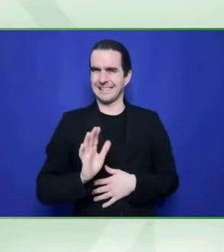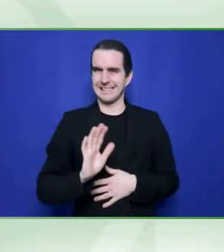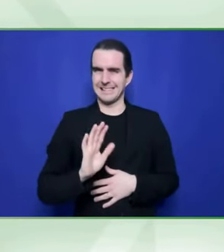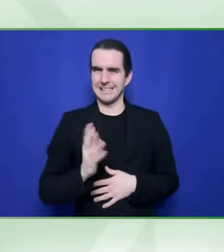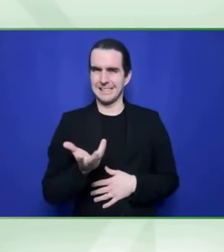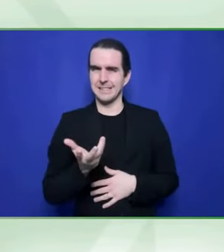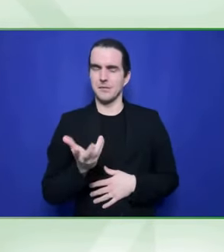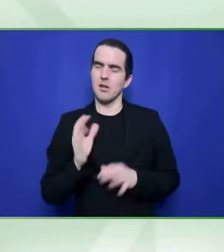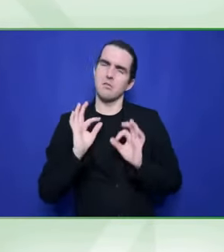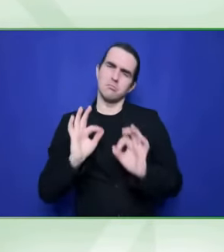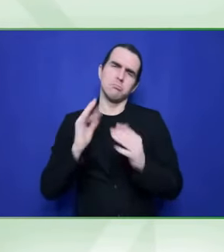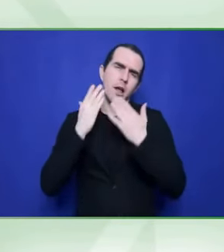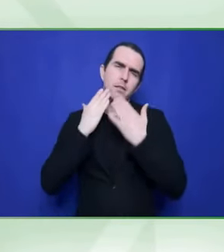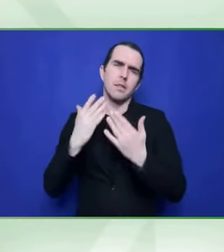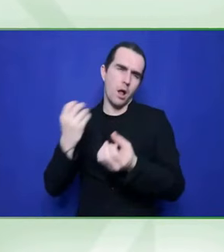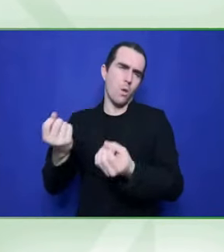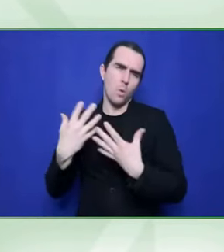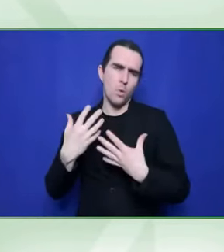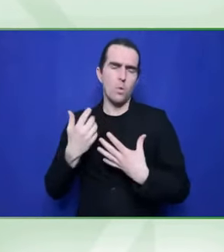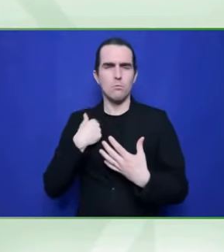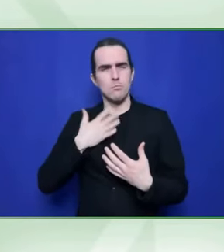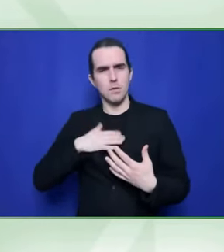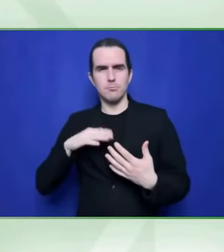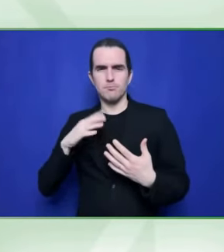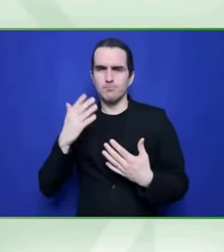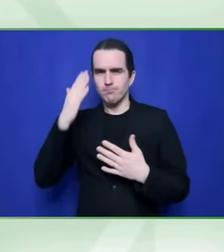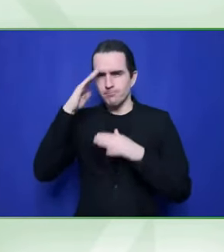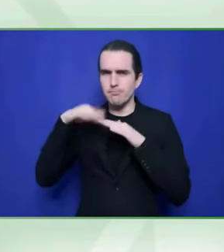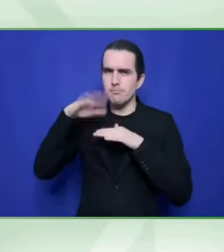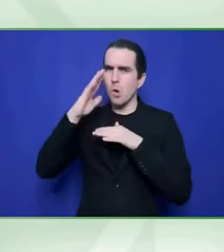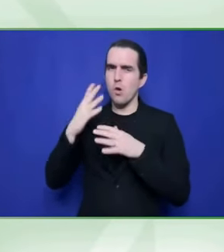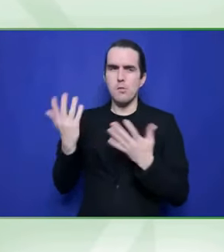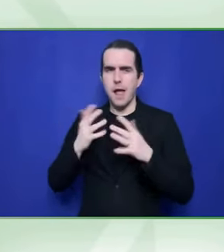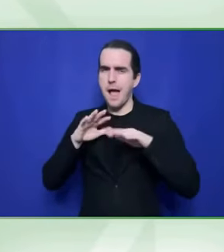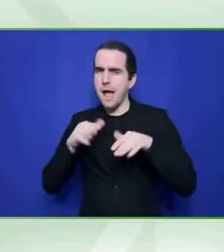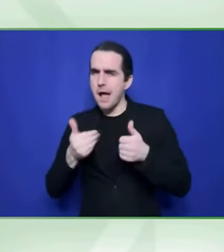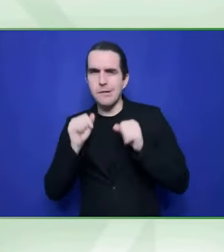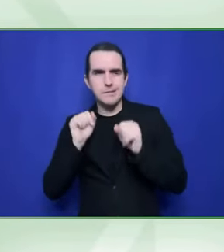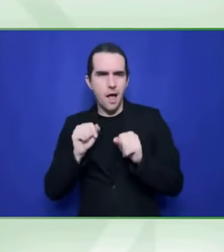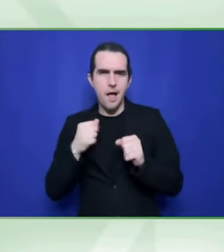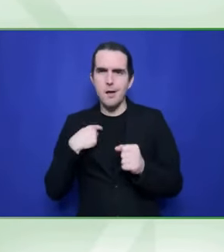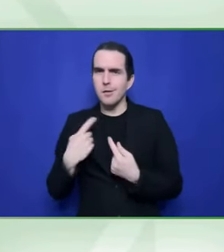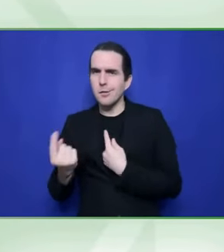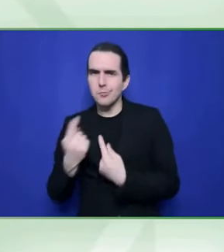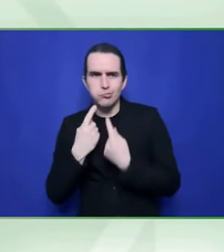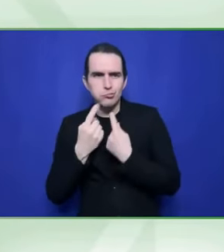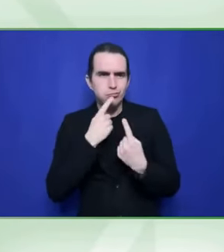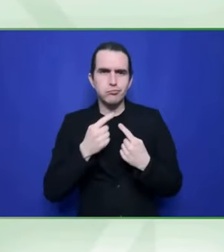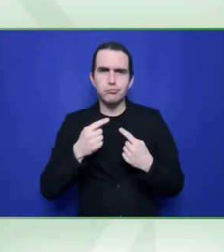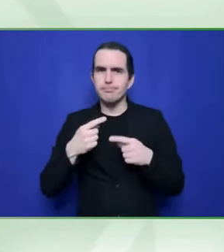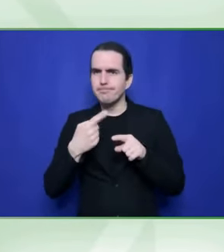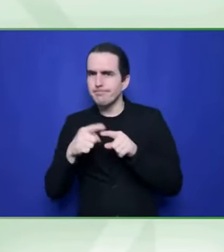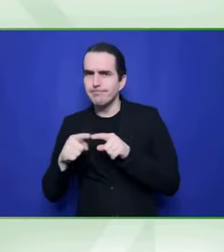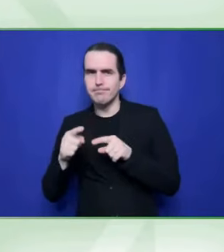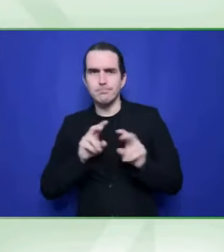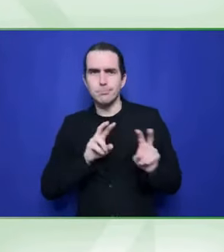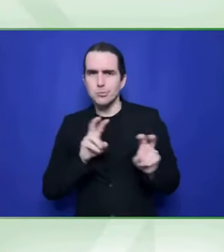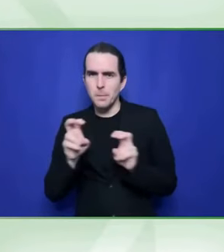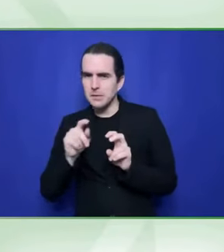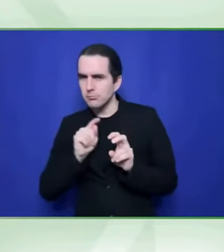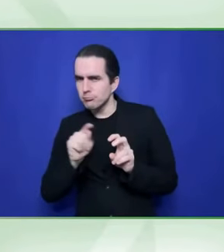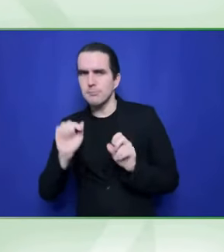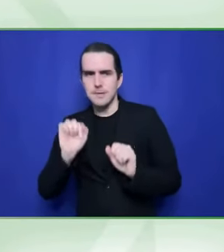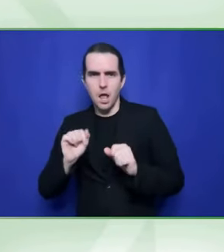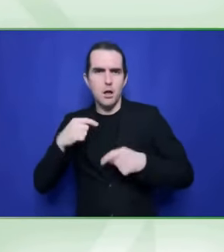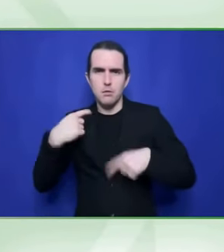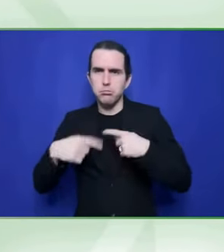topics that we might not necessarily think about when we think about disability? Um, and what are the intersectionalities that we might be having a bit of a blind